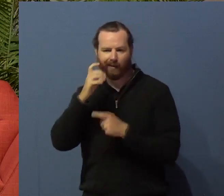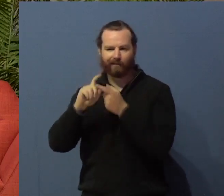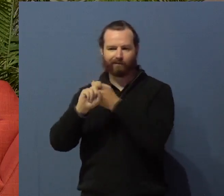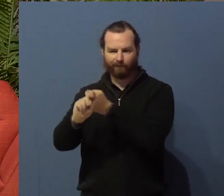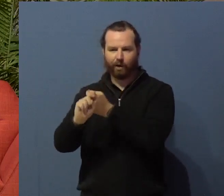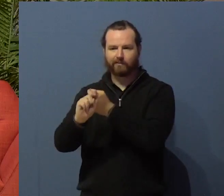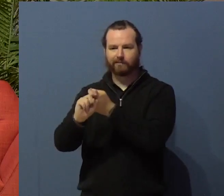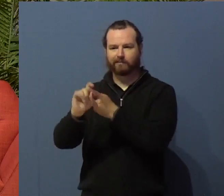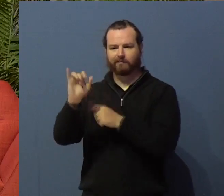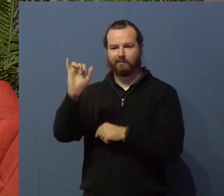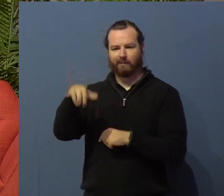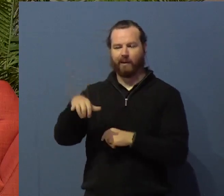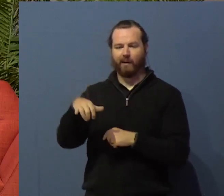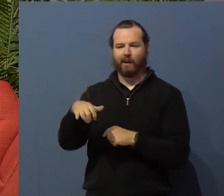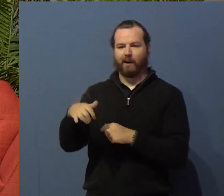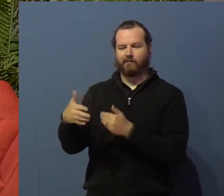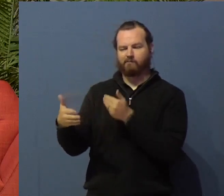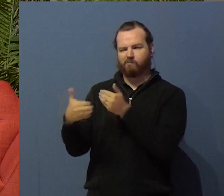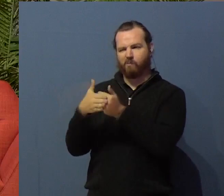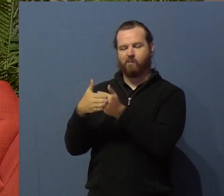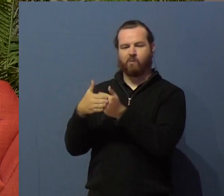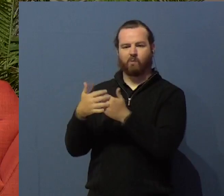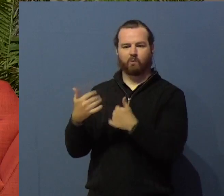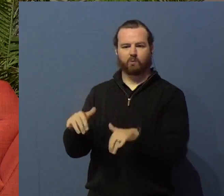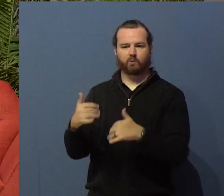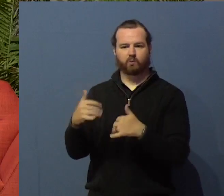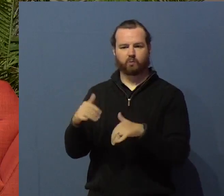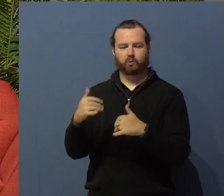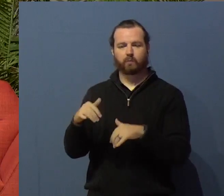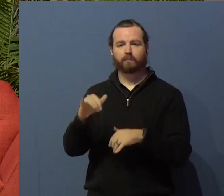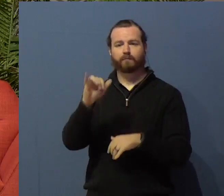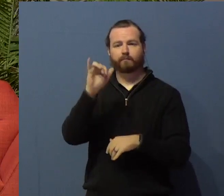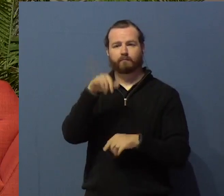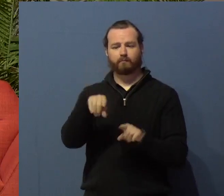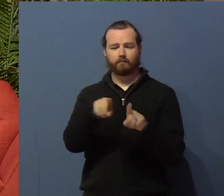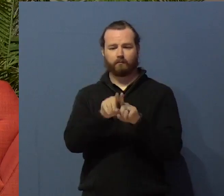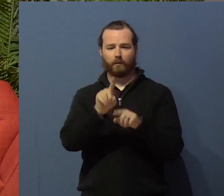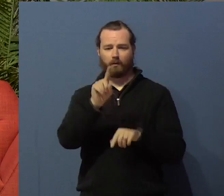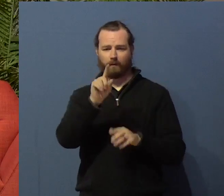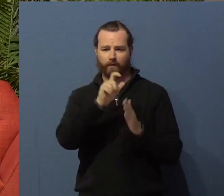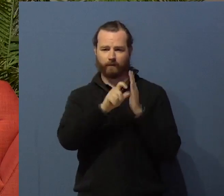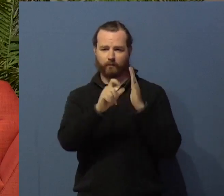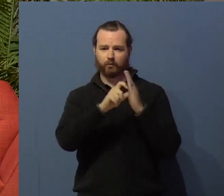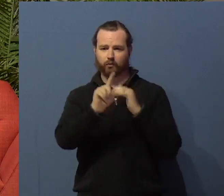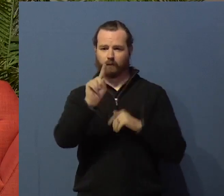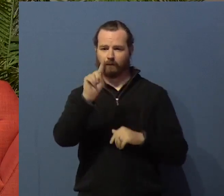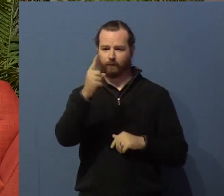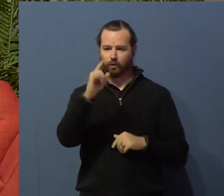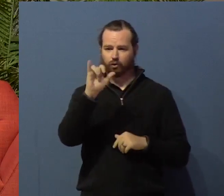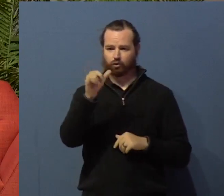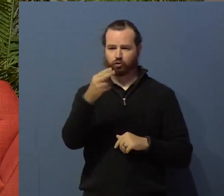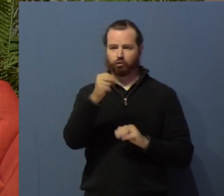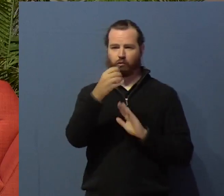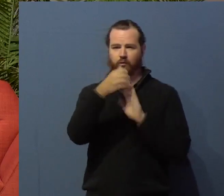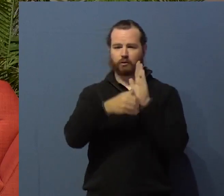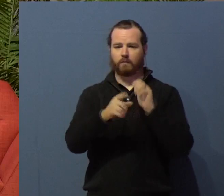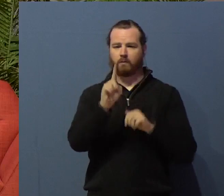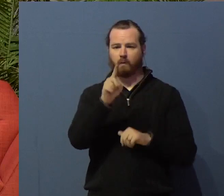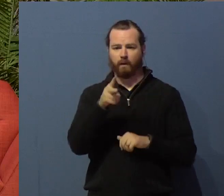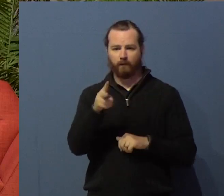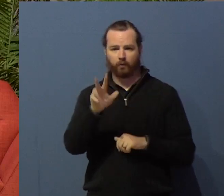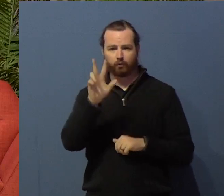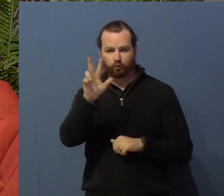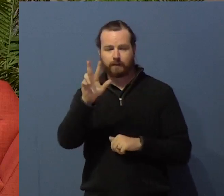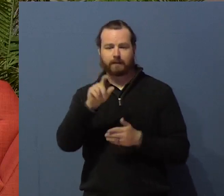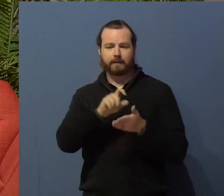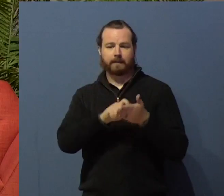Let's read John 1, 1 John, John 1, verse 3. We have seen and heard and proclaimed to you